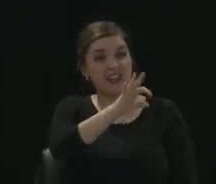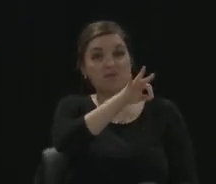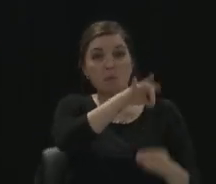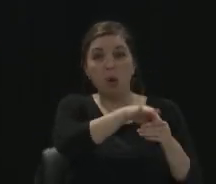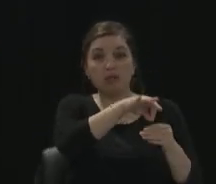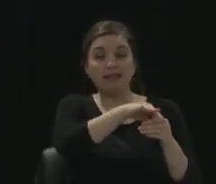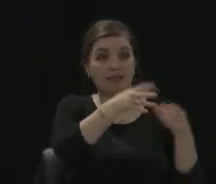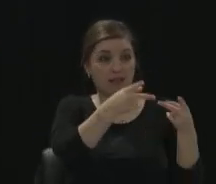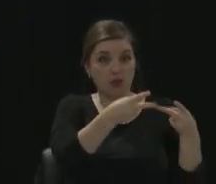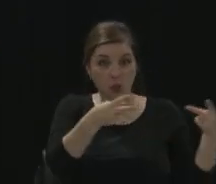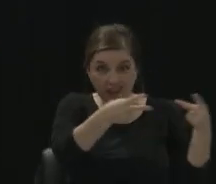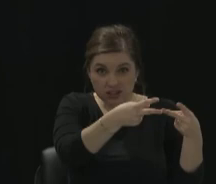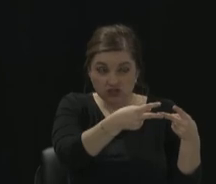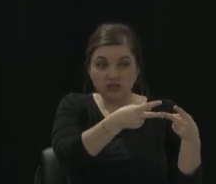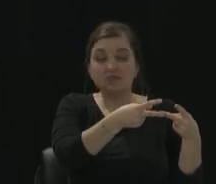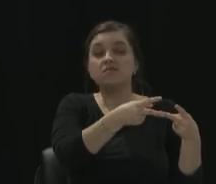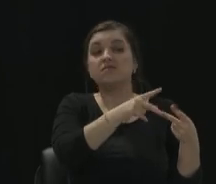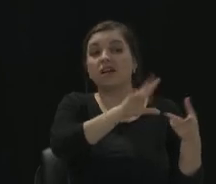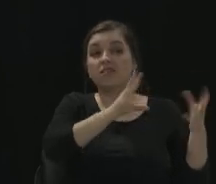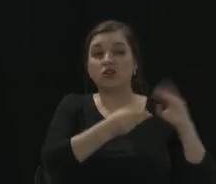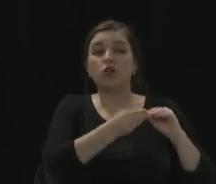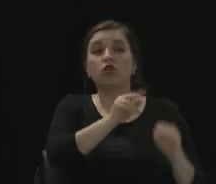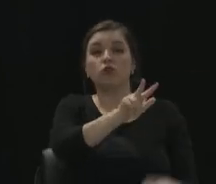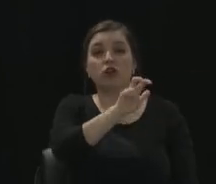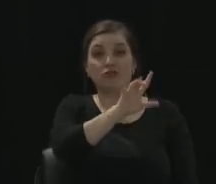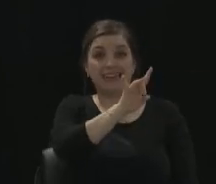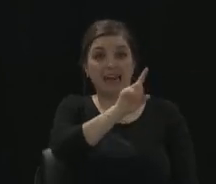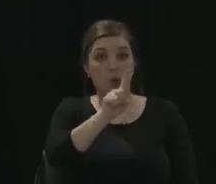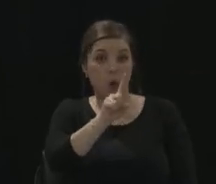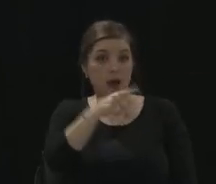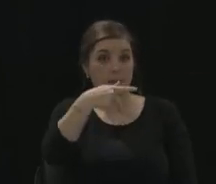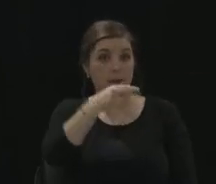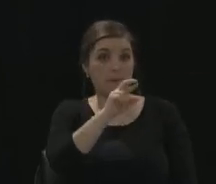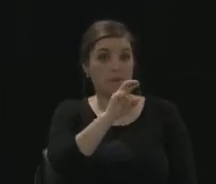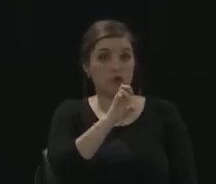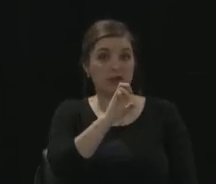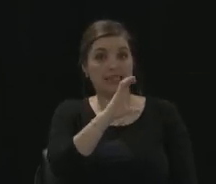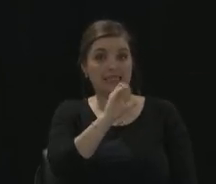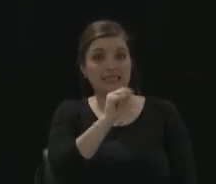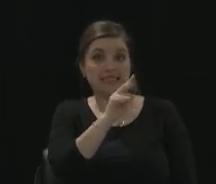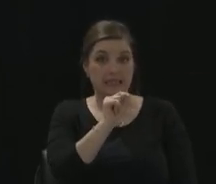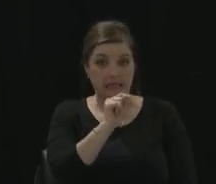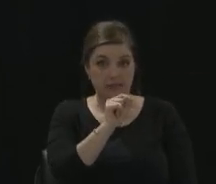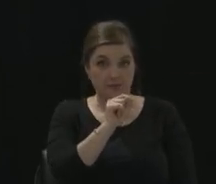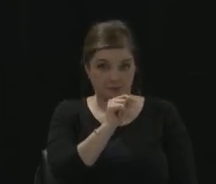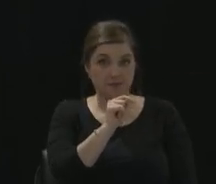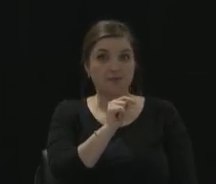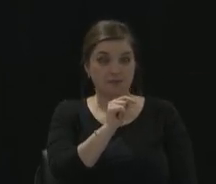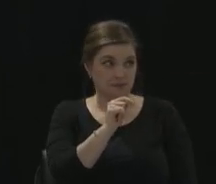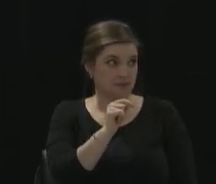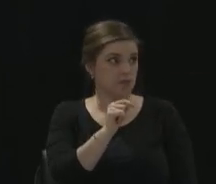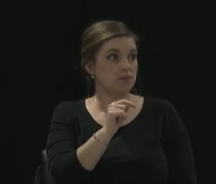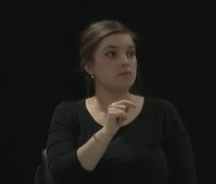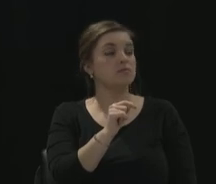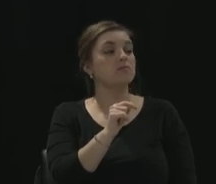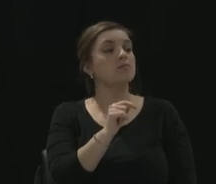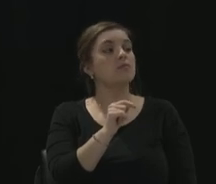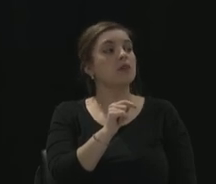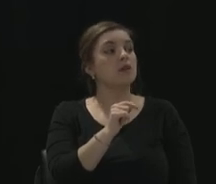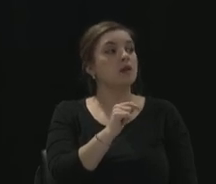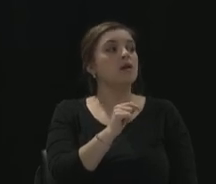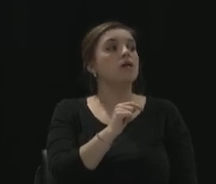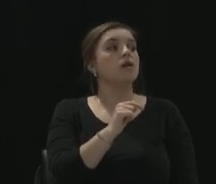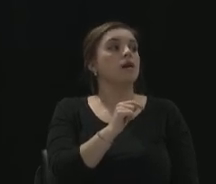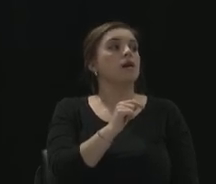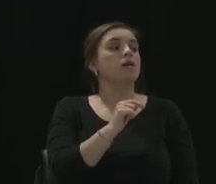381 precincts. OK. And so what what we do in this is a year that we'll also